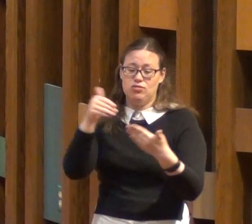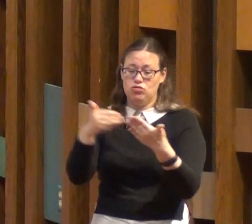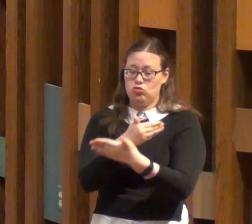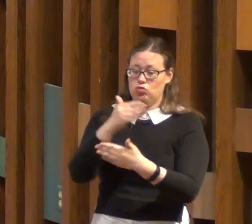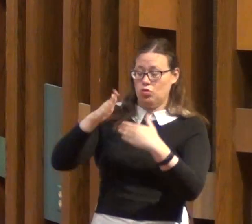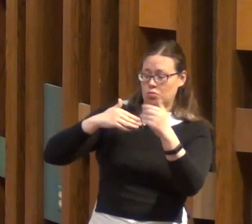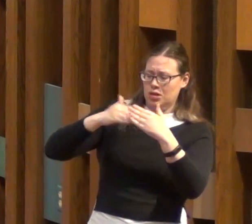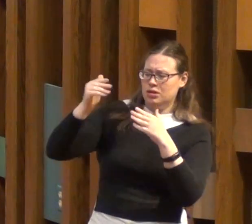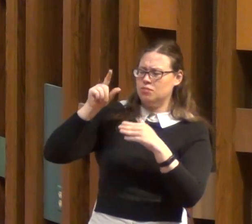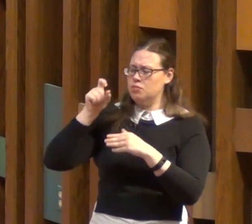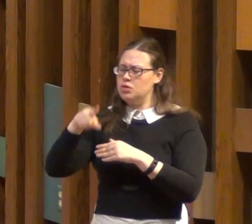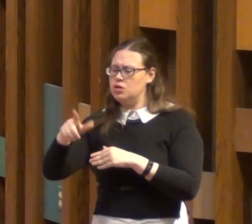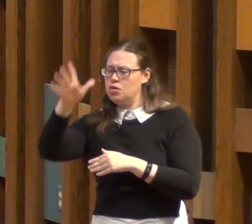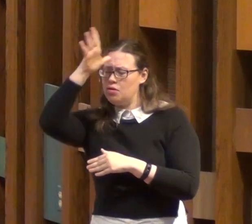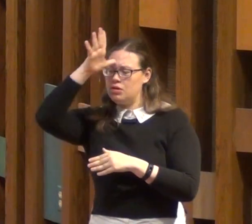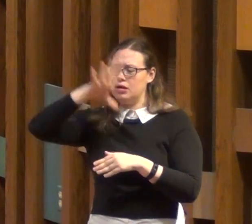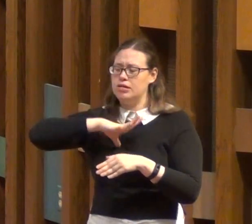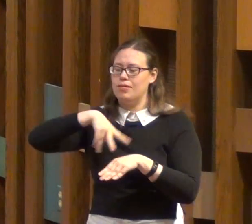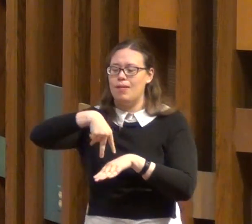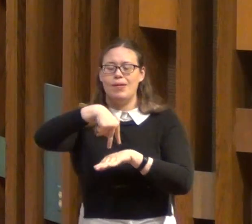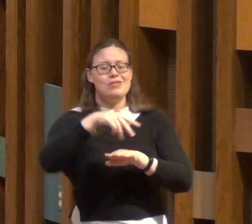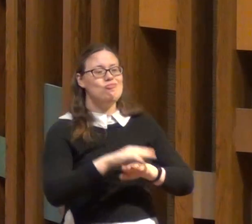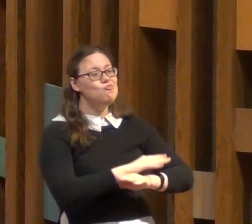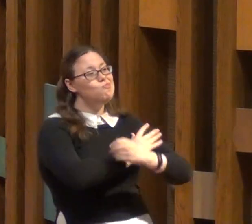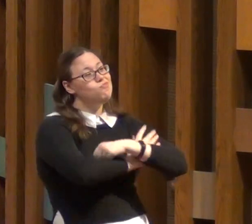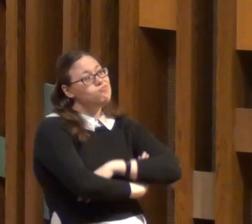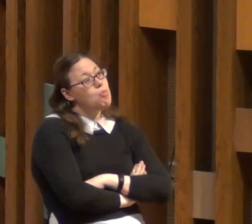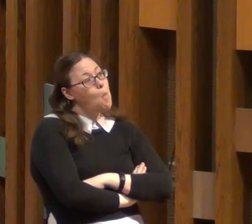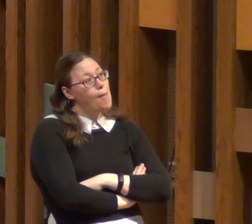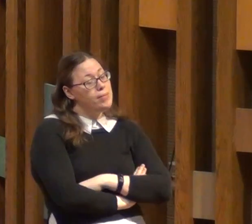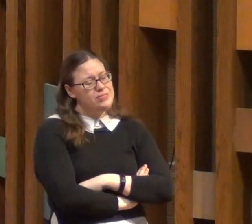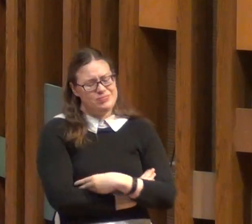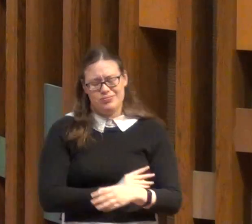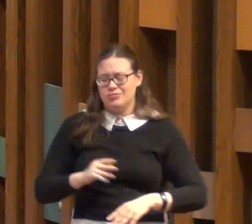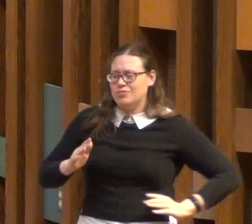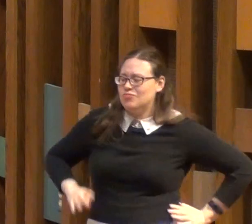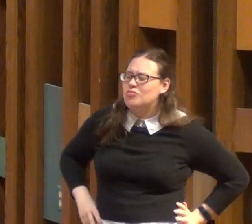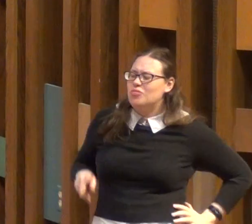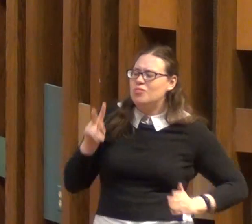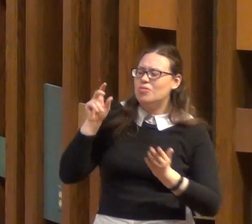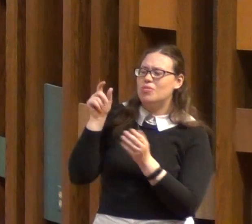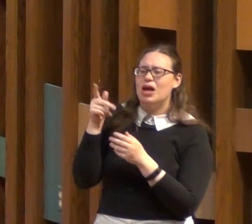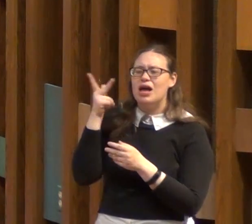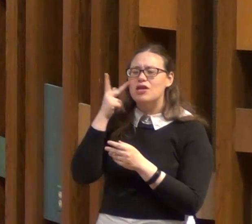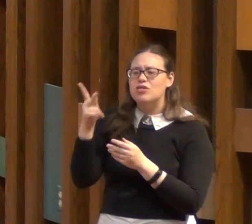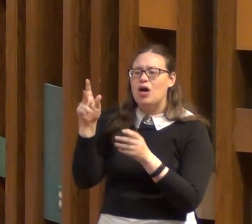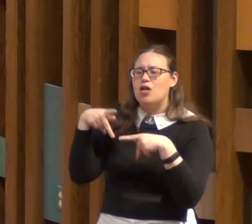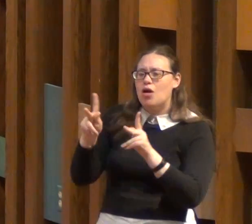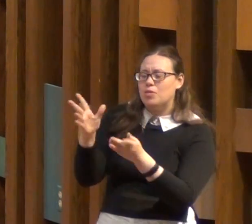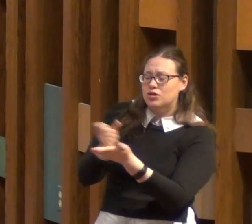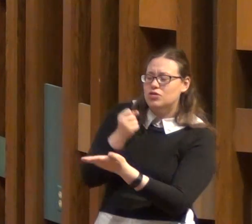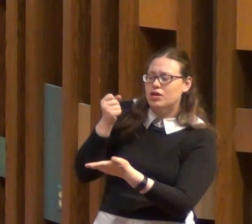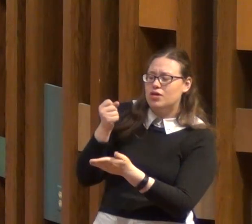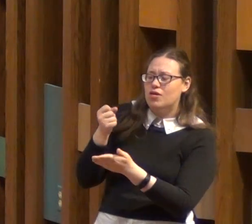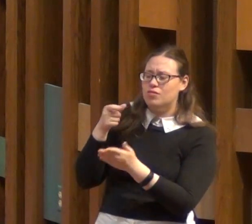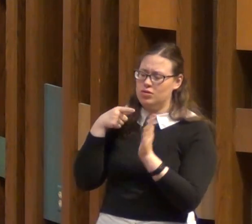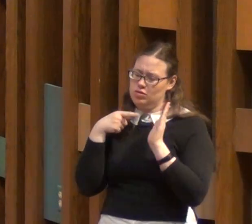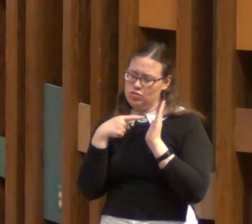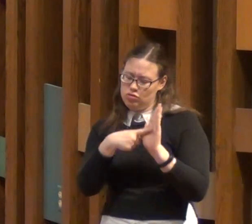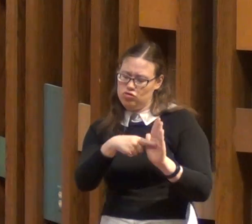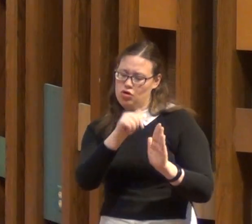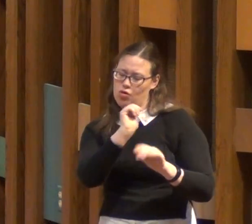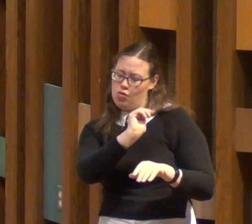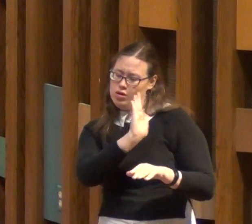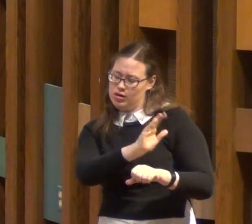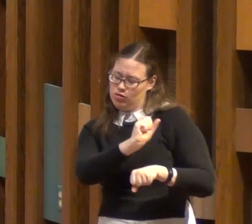noticed a guy leaning against a wall. He saw a chance to show everyone that he meant business. So